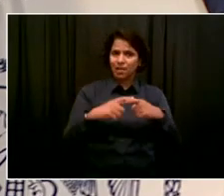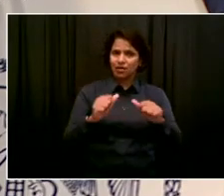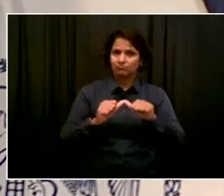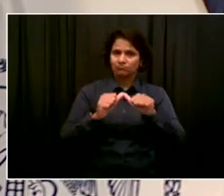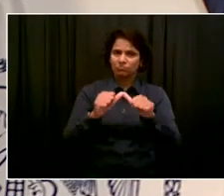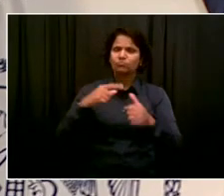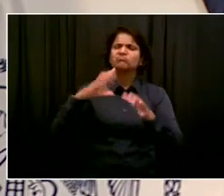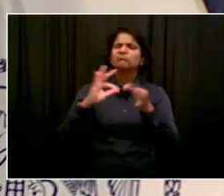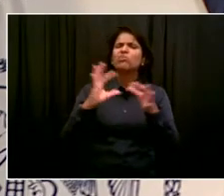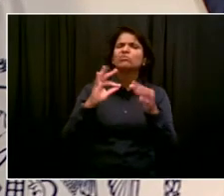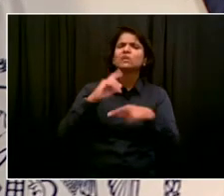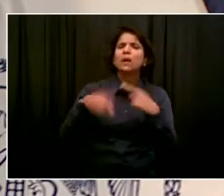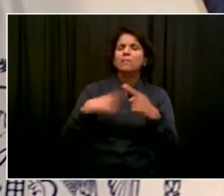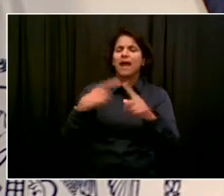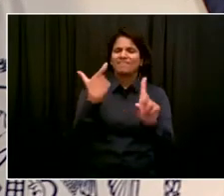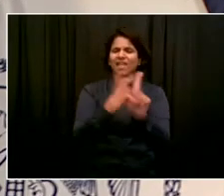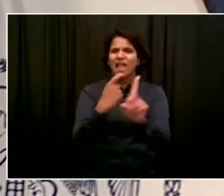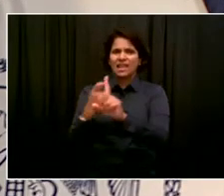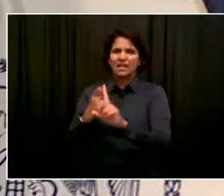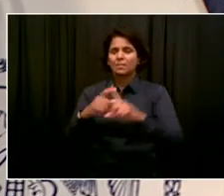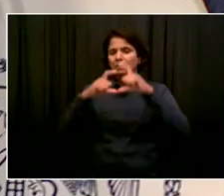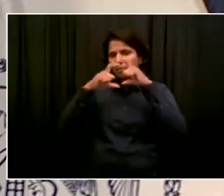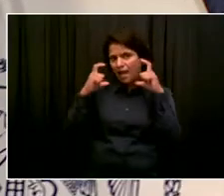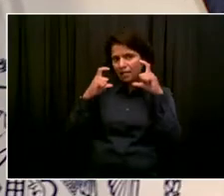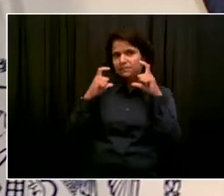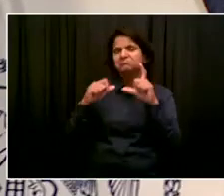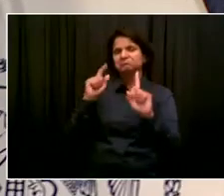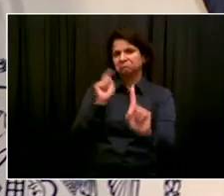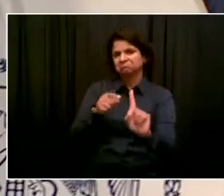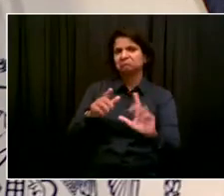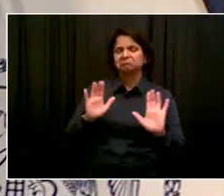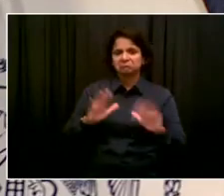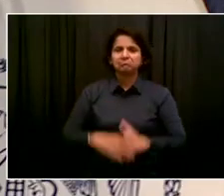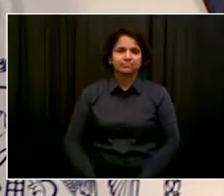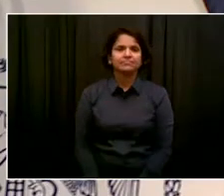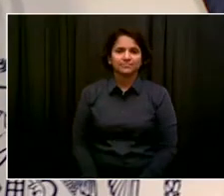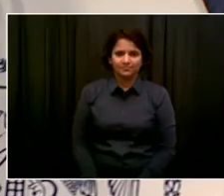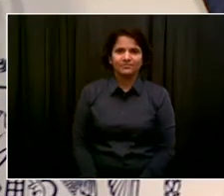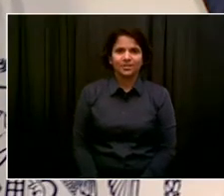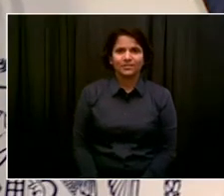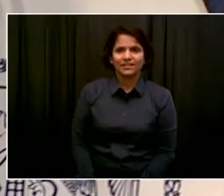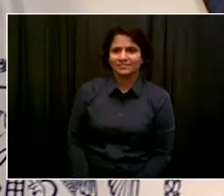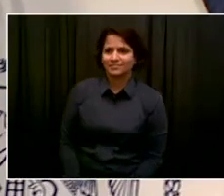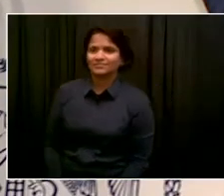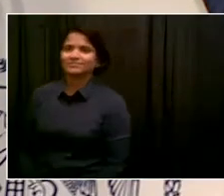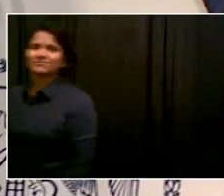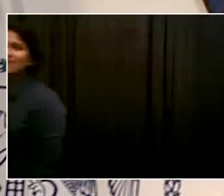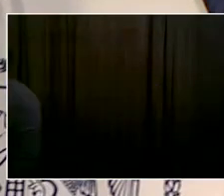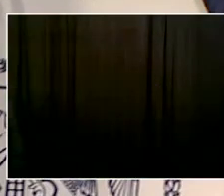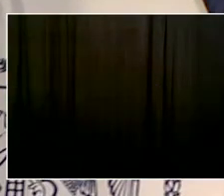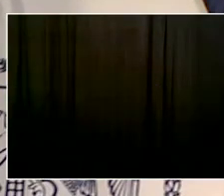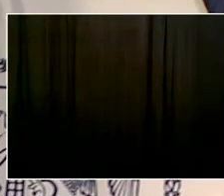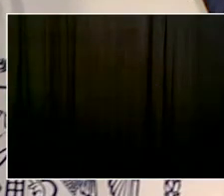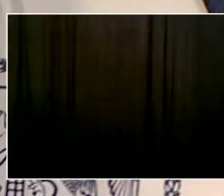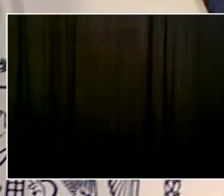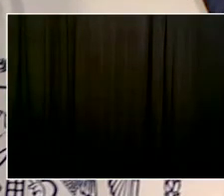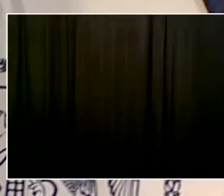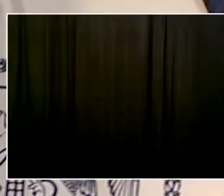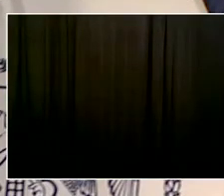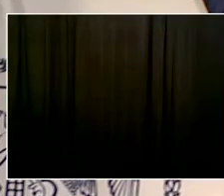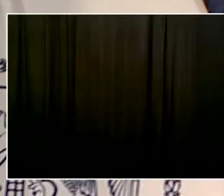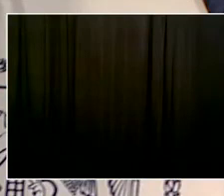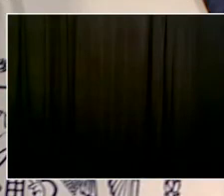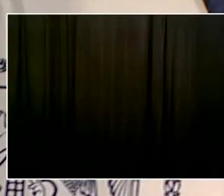crisis the right way. Las vidas están en riesgo. Tenemos que seguir luchando